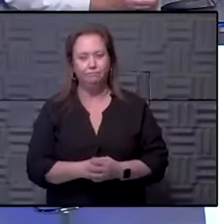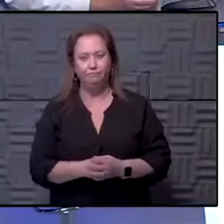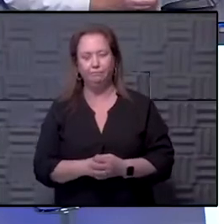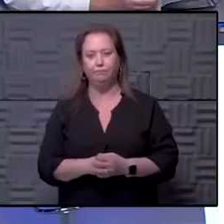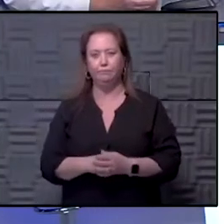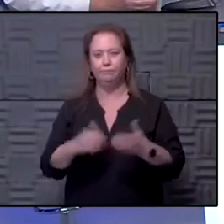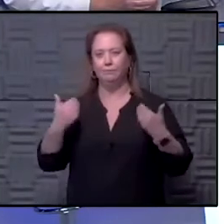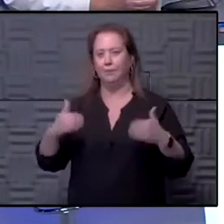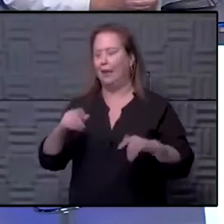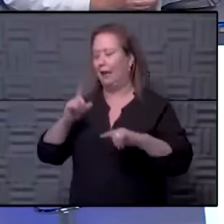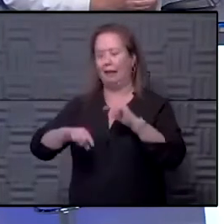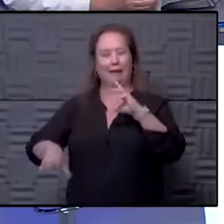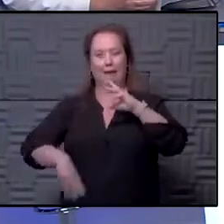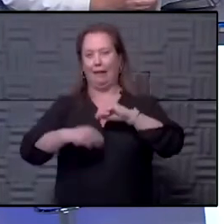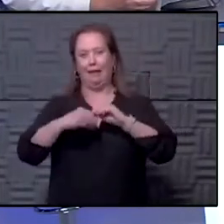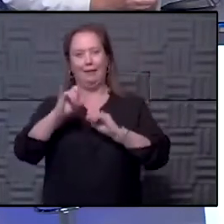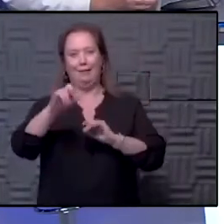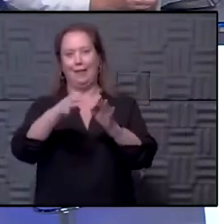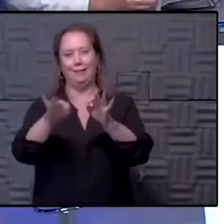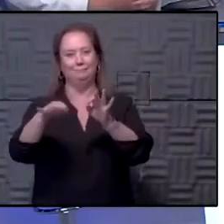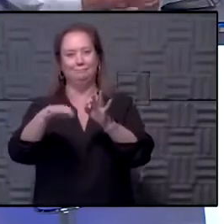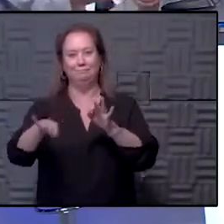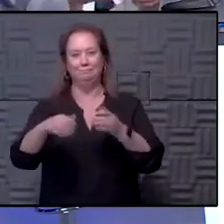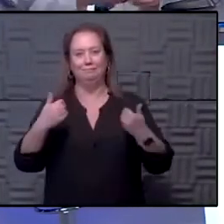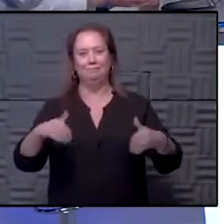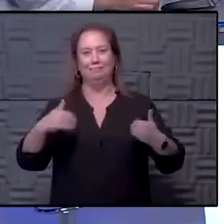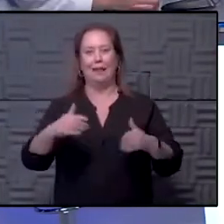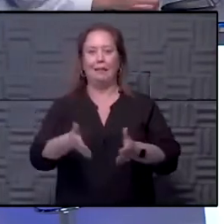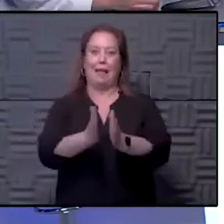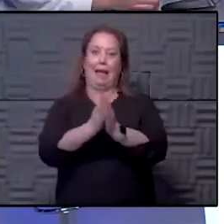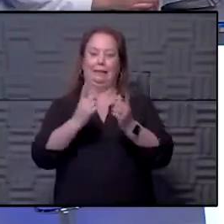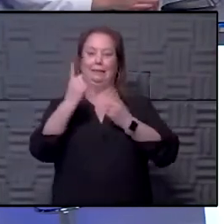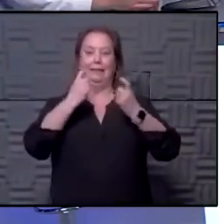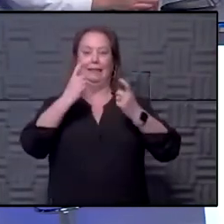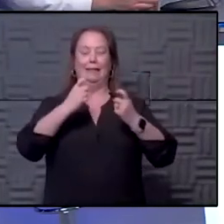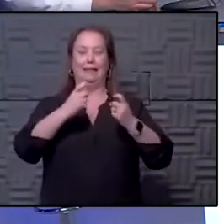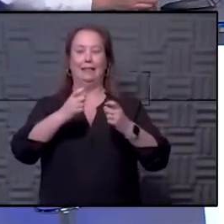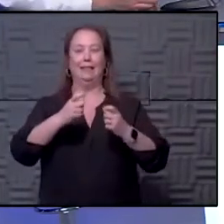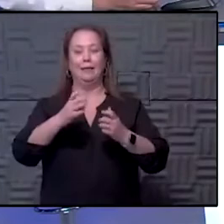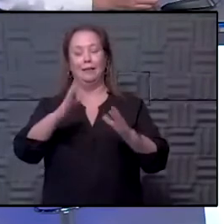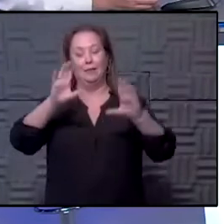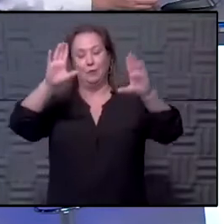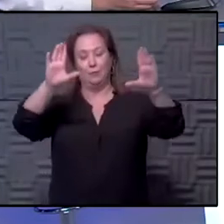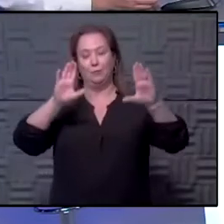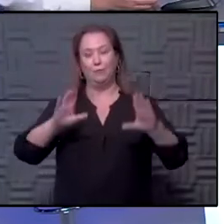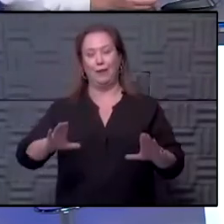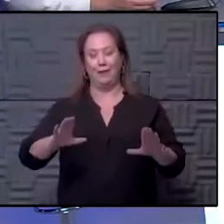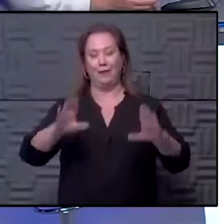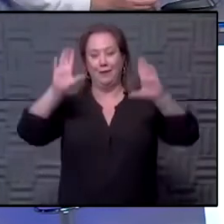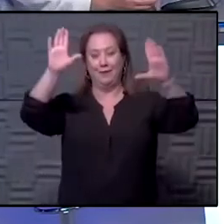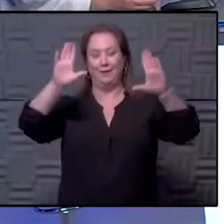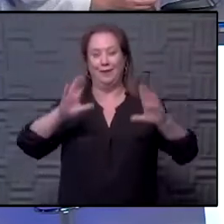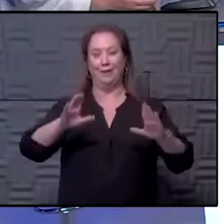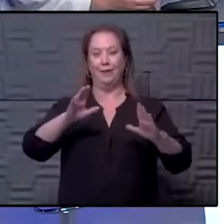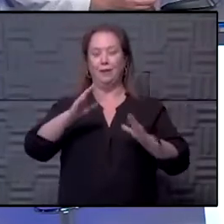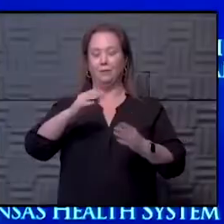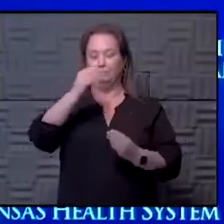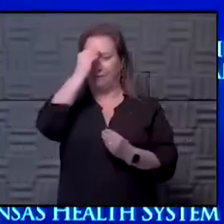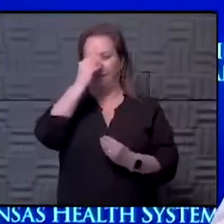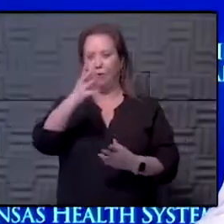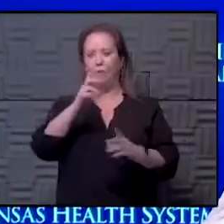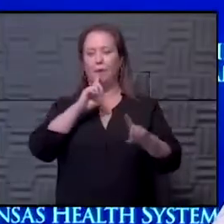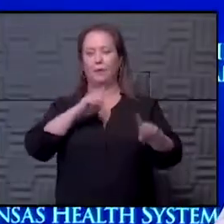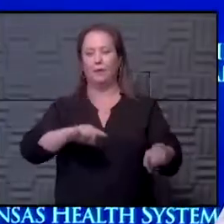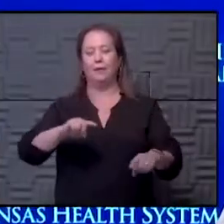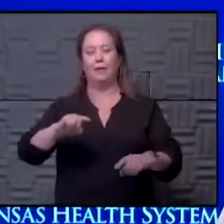I have nothing to Yeah, I don't have anything to add on either. They asked. I It's a great- you gave a great and very well-informed answer. And just to say,